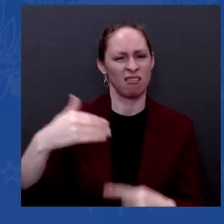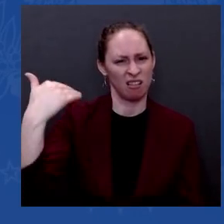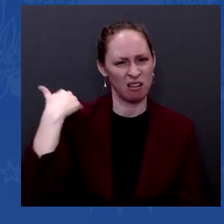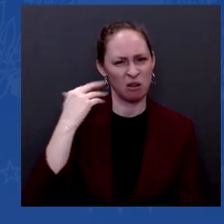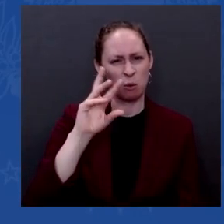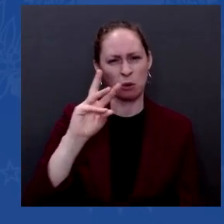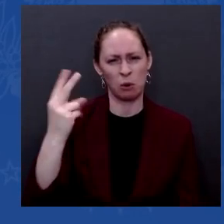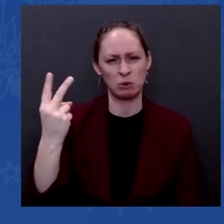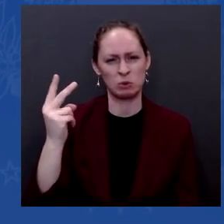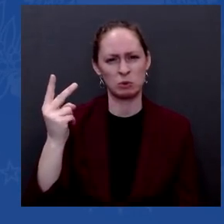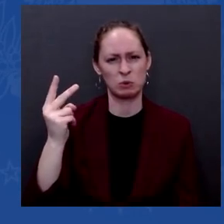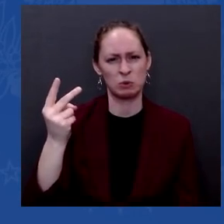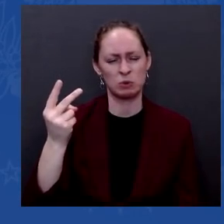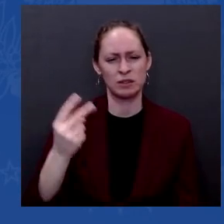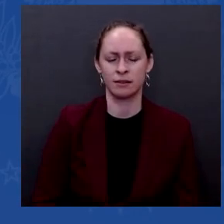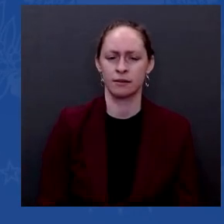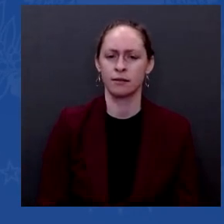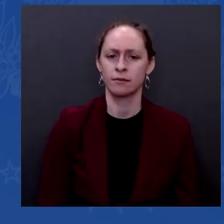II.